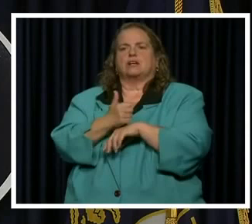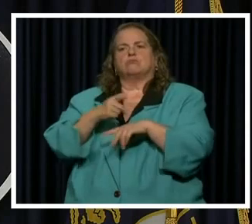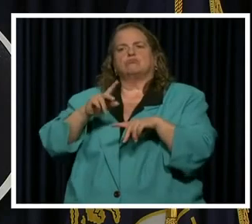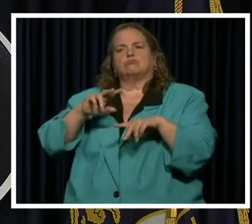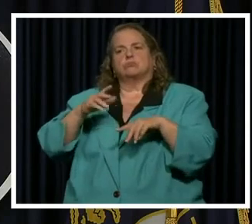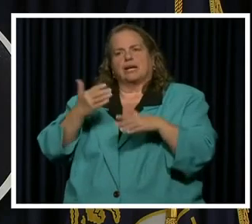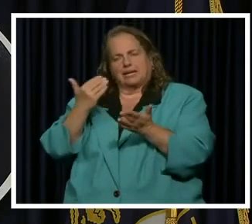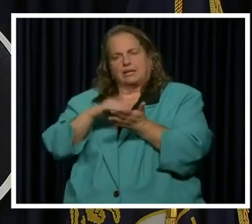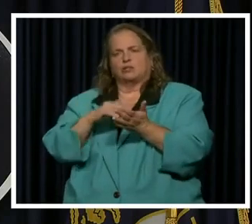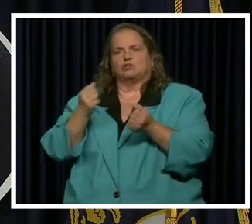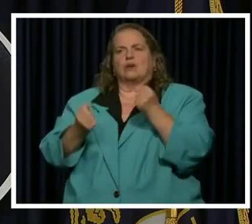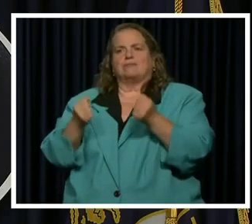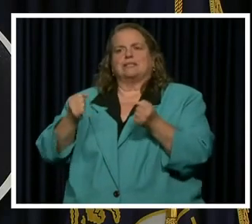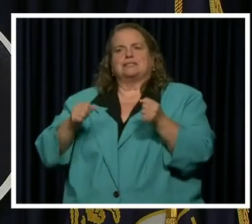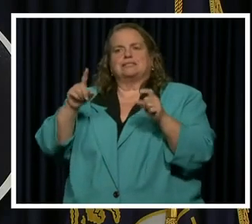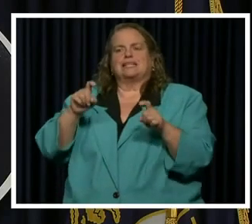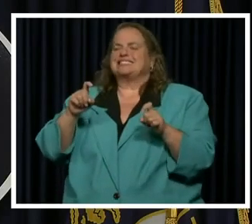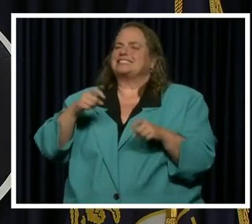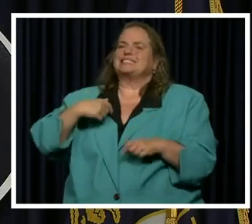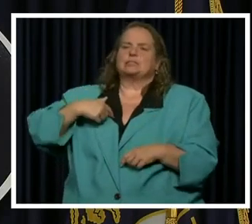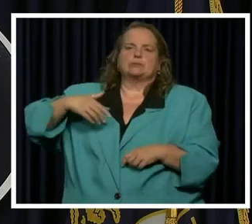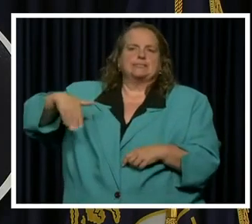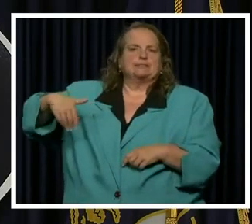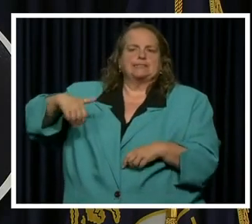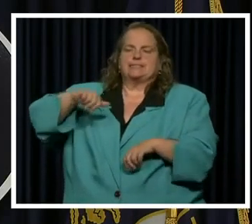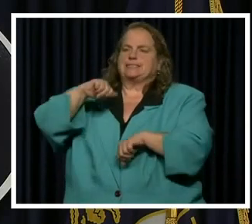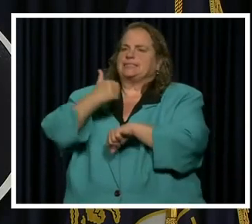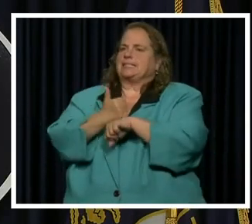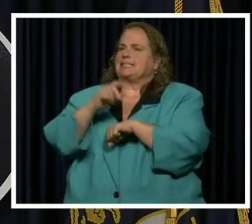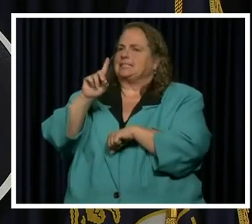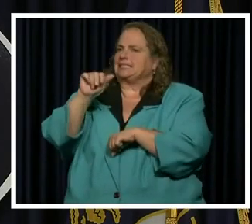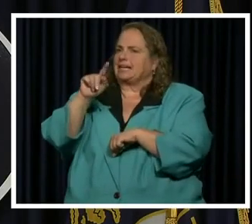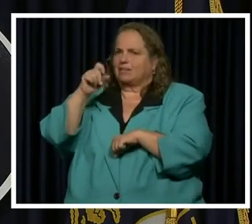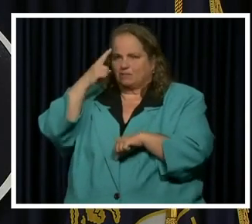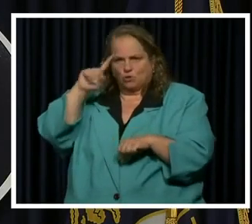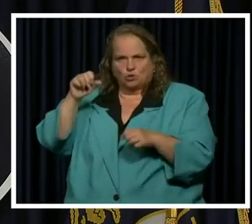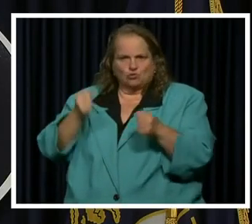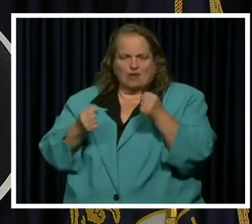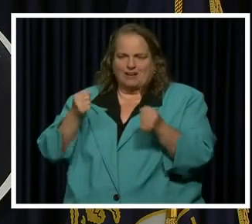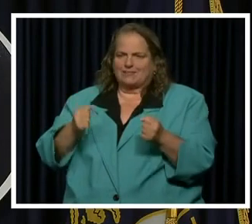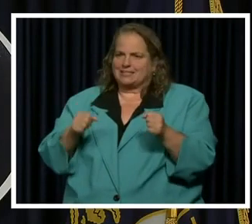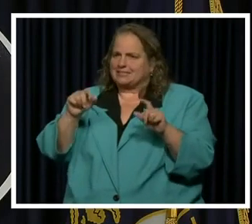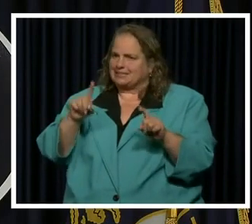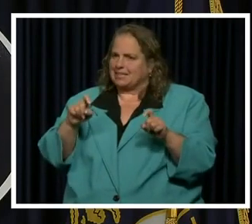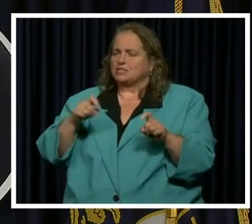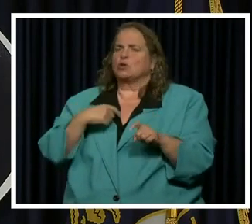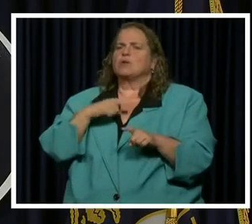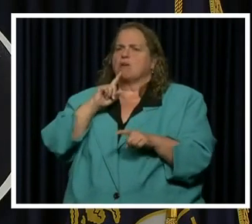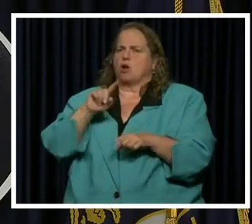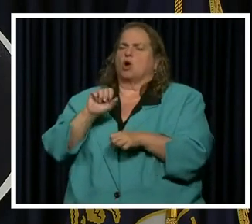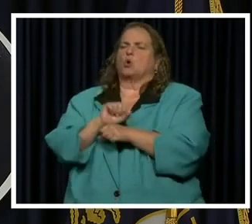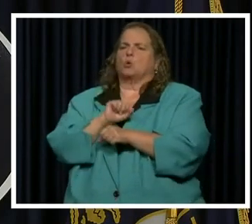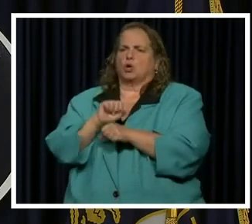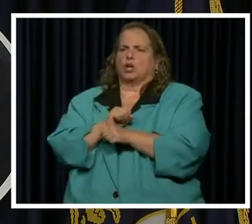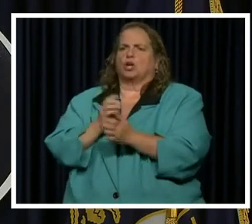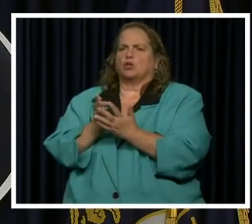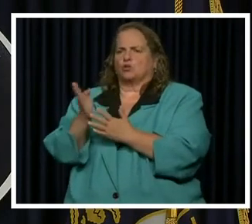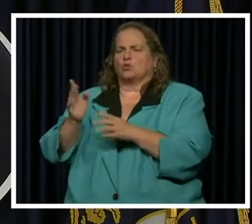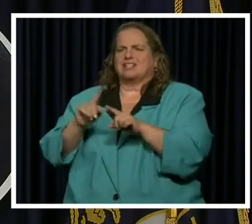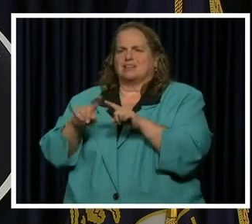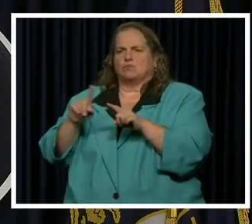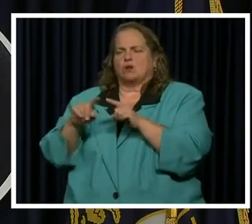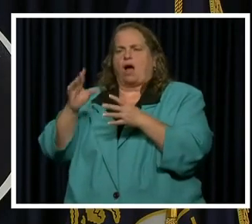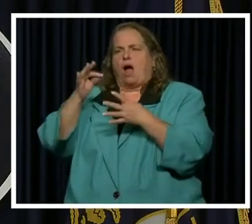for resumption of driving tests. We are working through a number of different options about renewals of